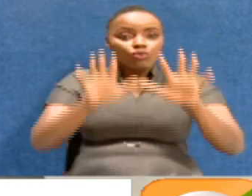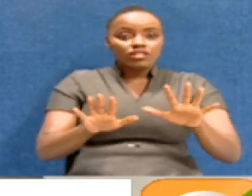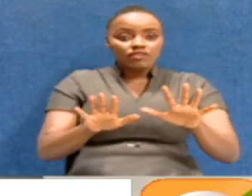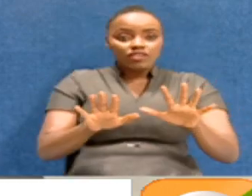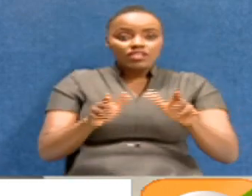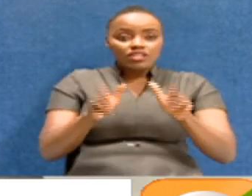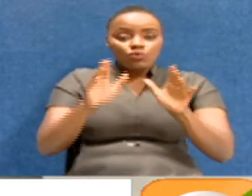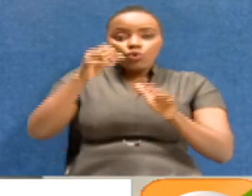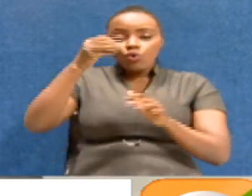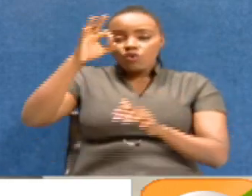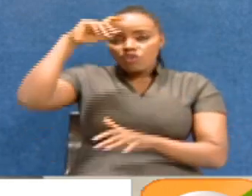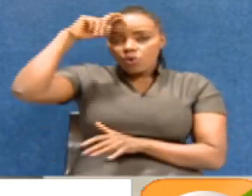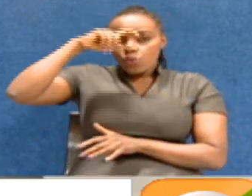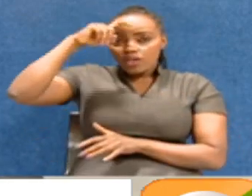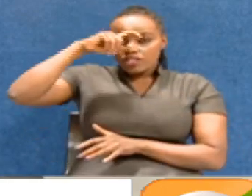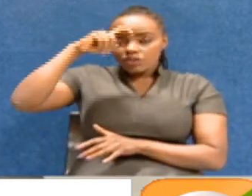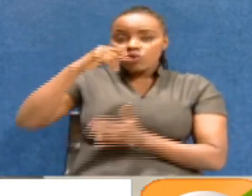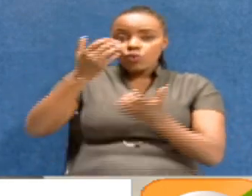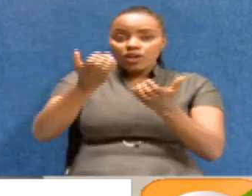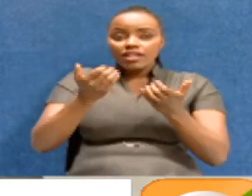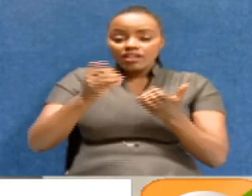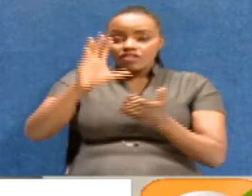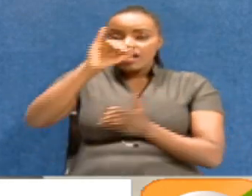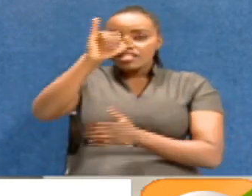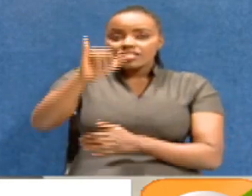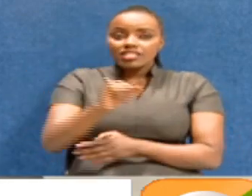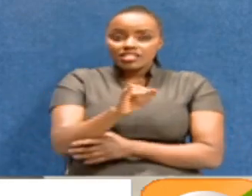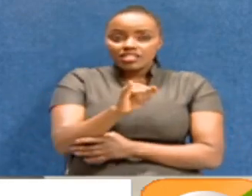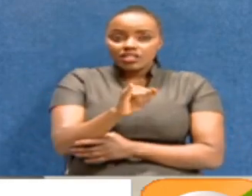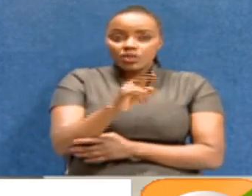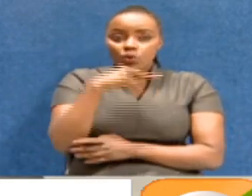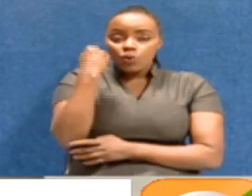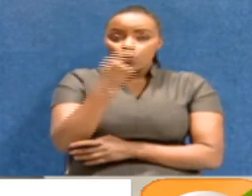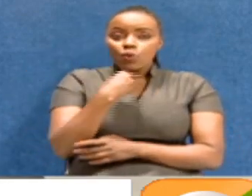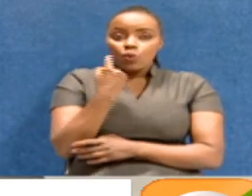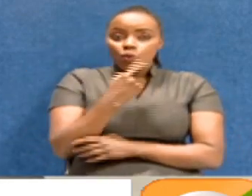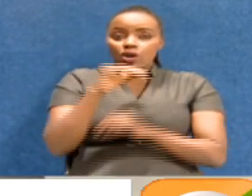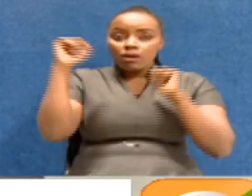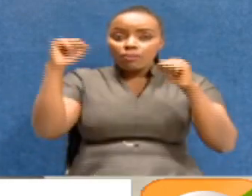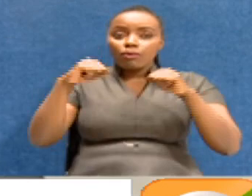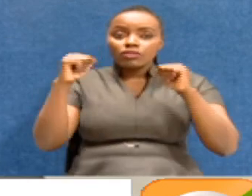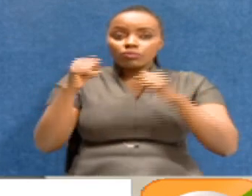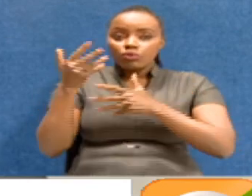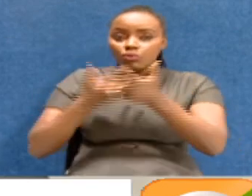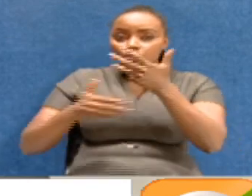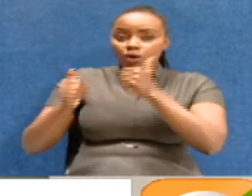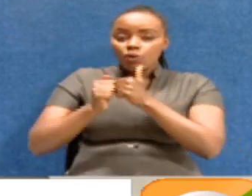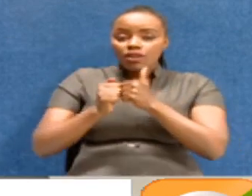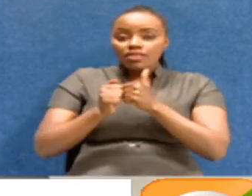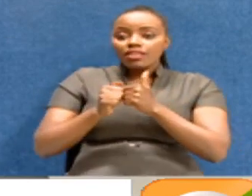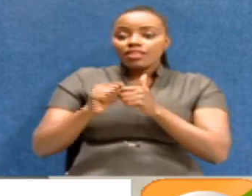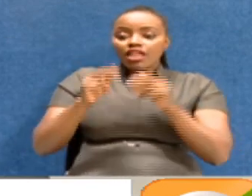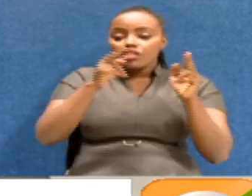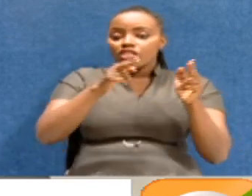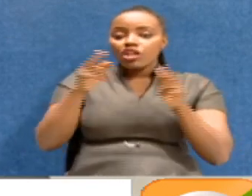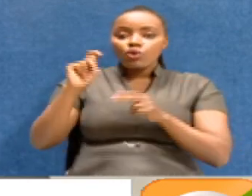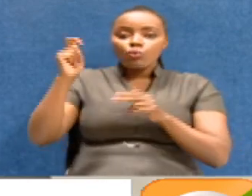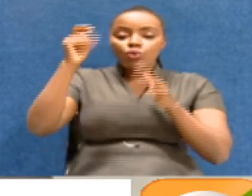It is a form of wisdom. We need a chief justice who is able to interact with Wanjiku.